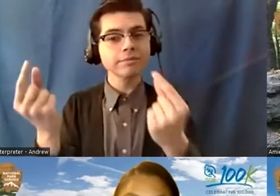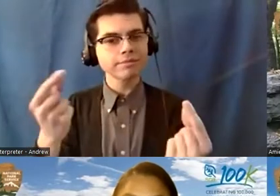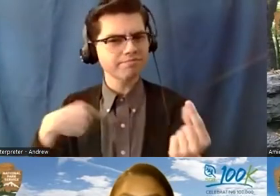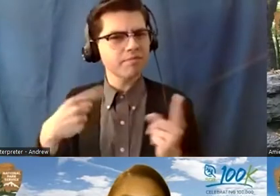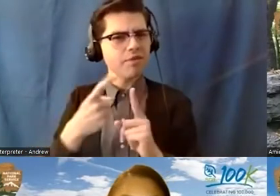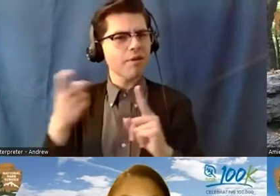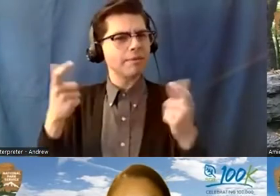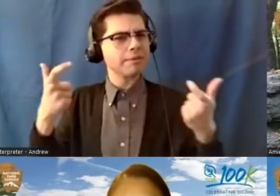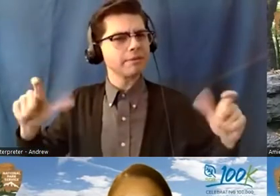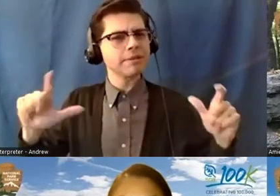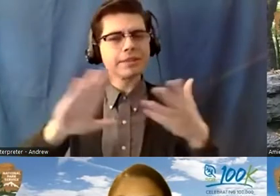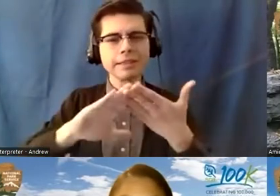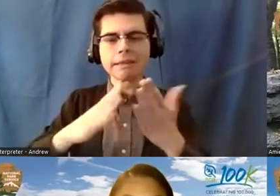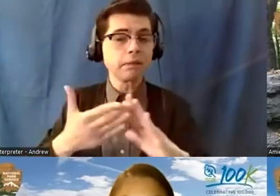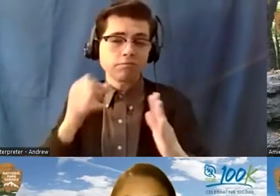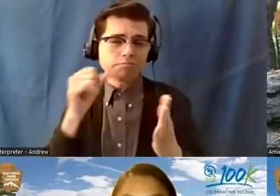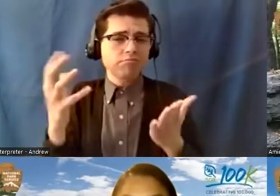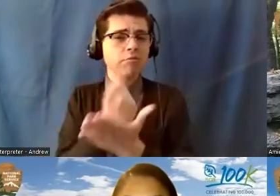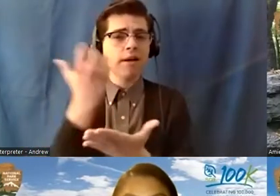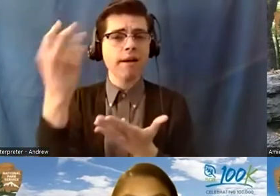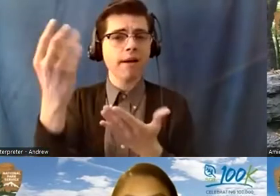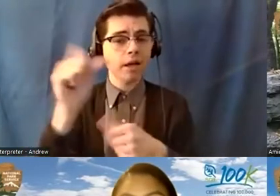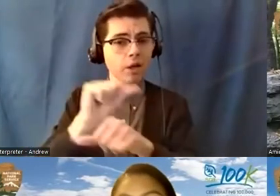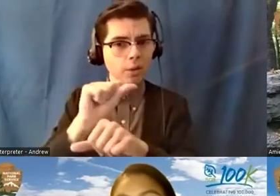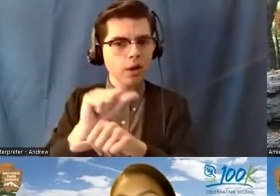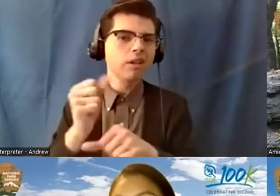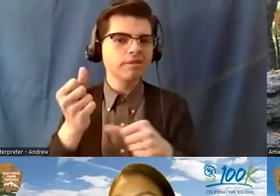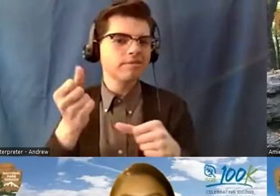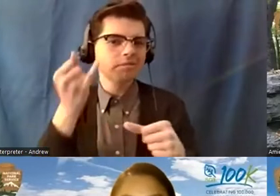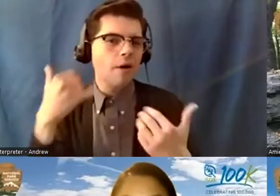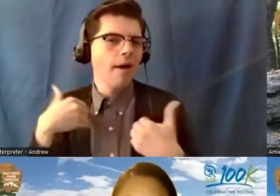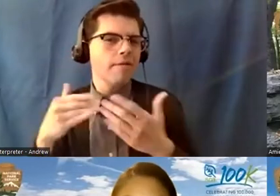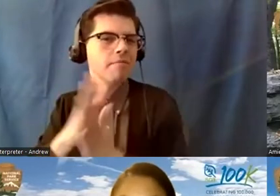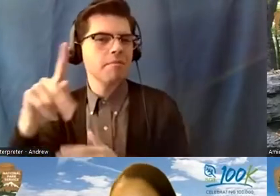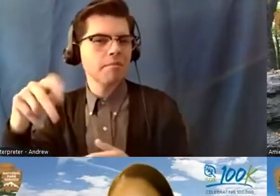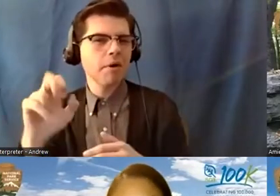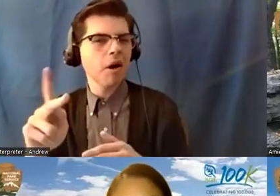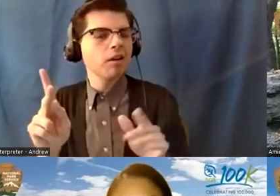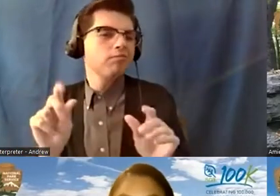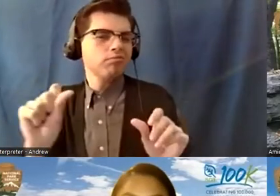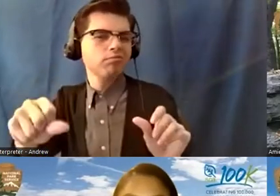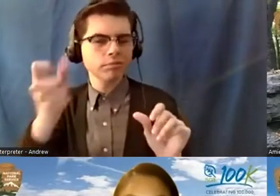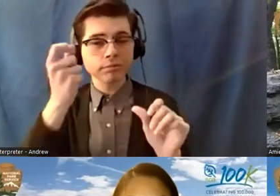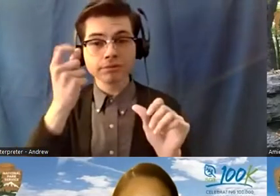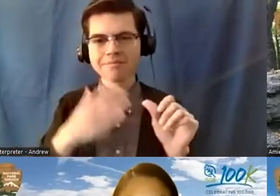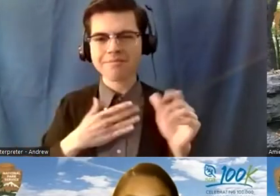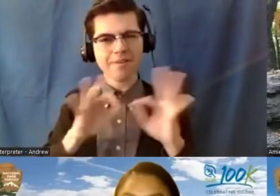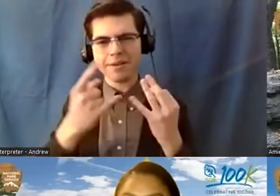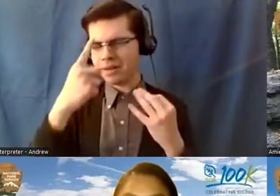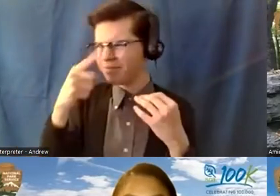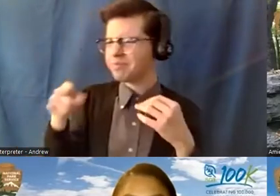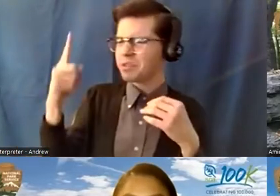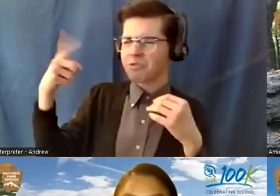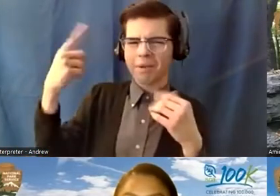don't really get that opportunity unless you're nearby a park. My family always thought I was crazy, wanting to work outdoors,